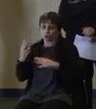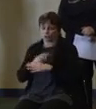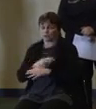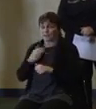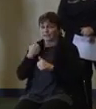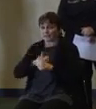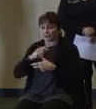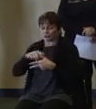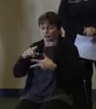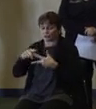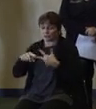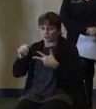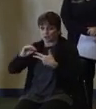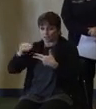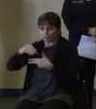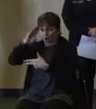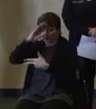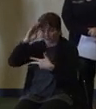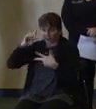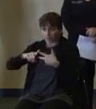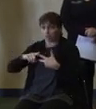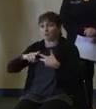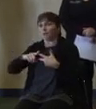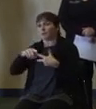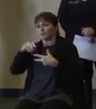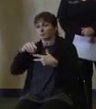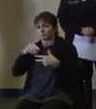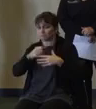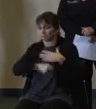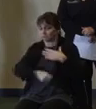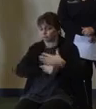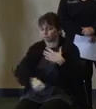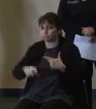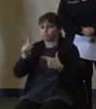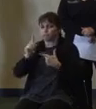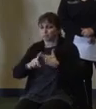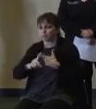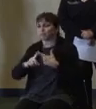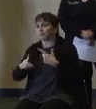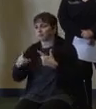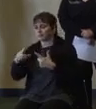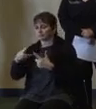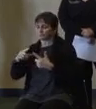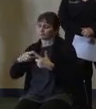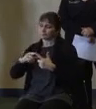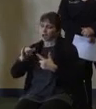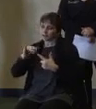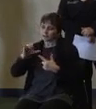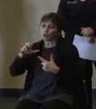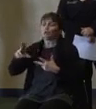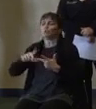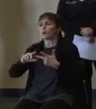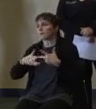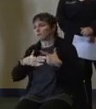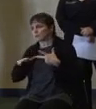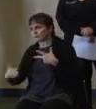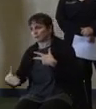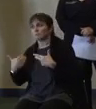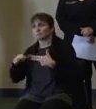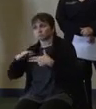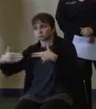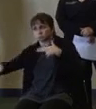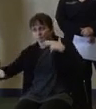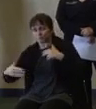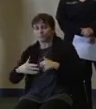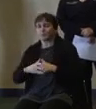numbers, importantly, and those are the ones that we have to watch like a hawk continue slowly but surely to head down. Absent what